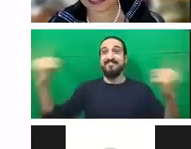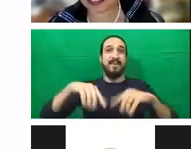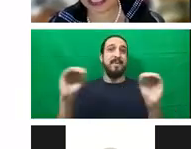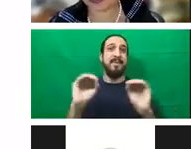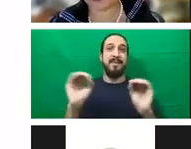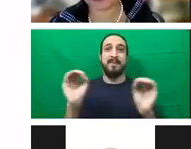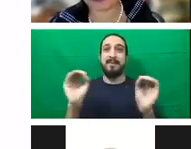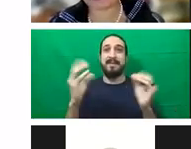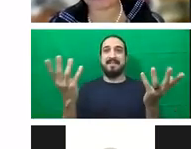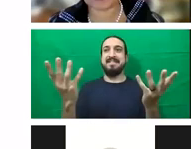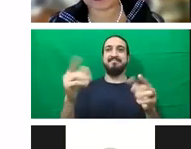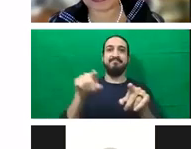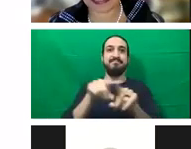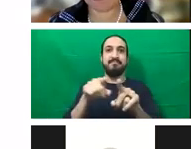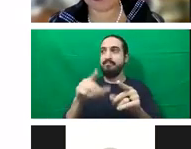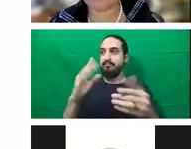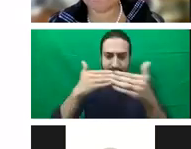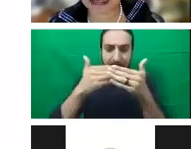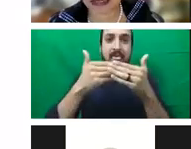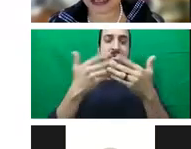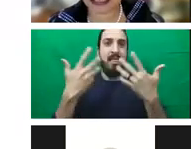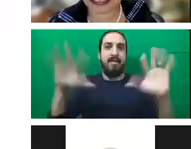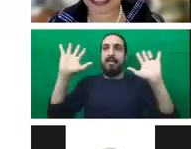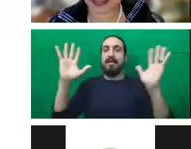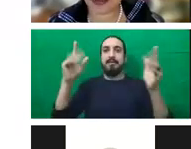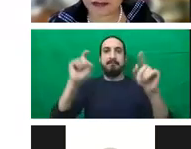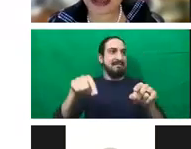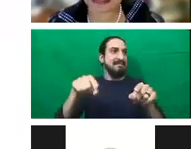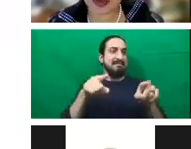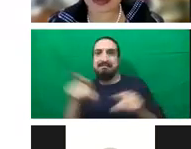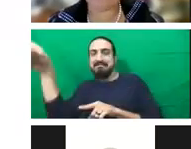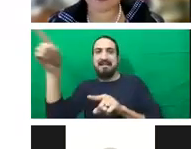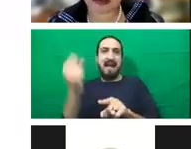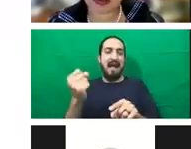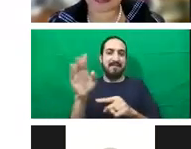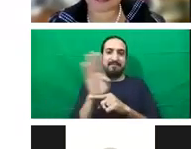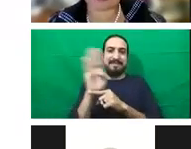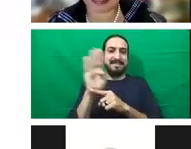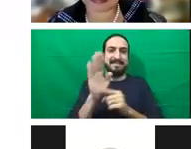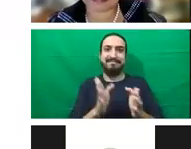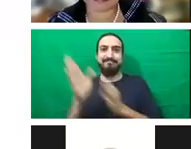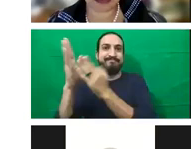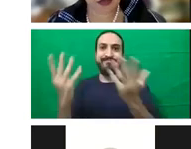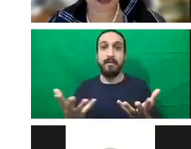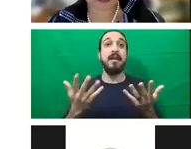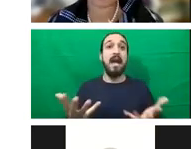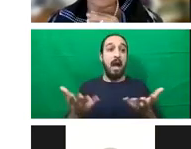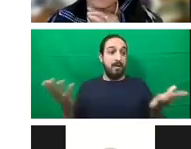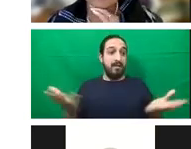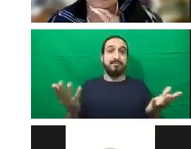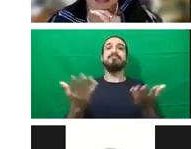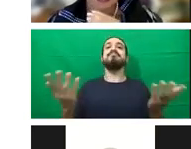that she cannot join us all today. But her message, however, is one of goodwill and thanks to the co